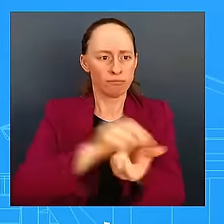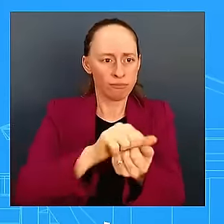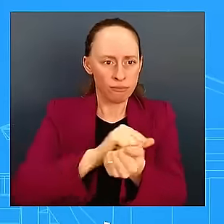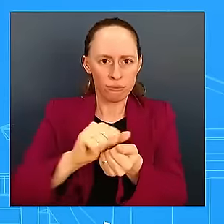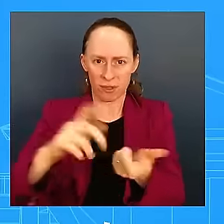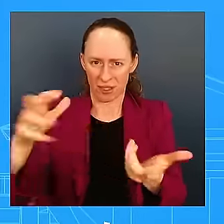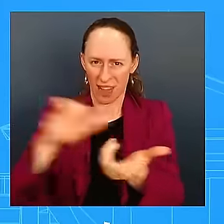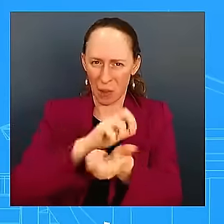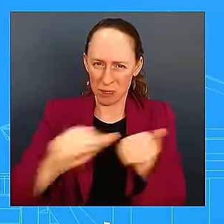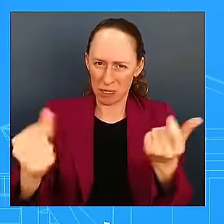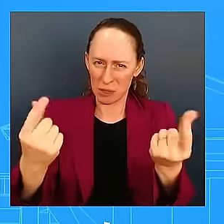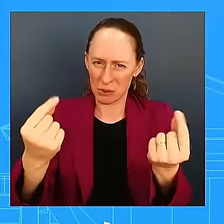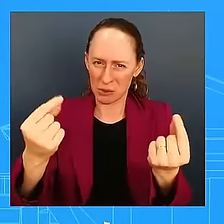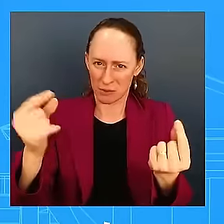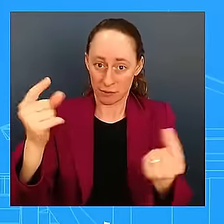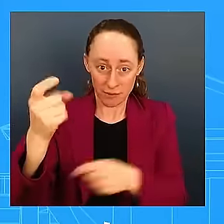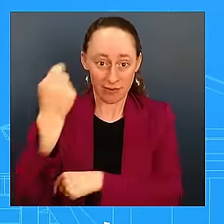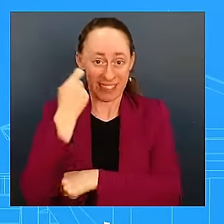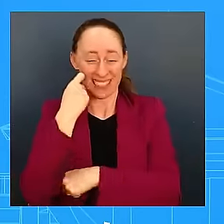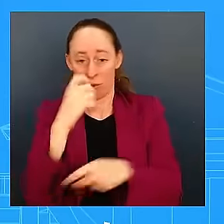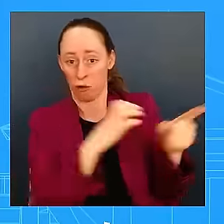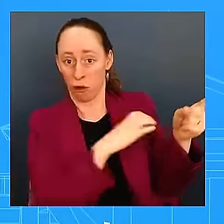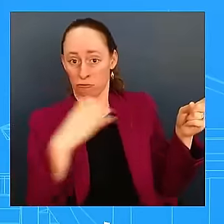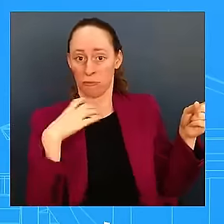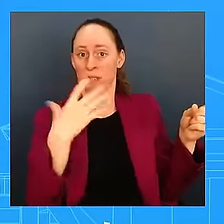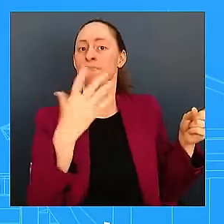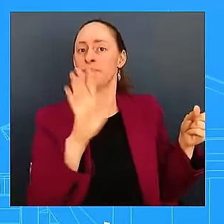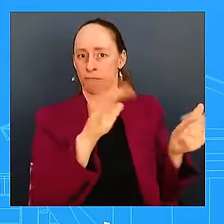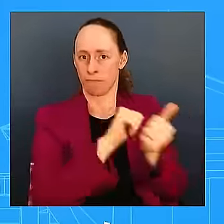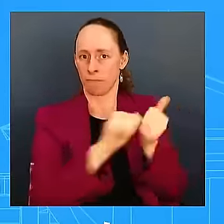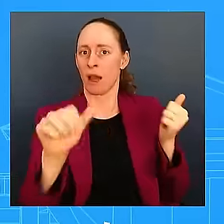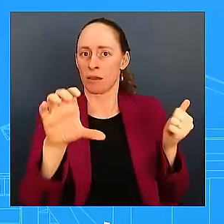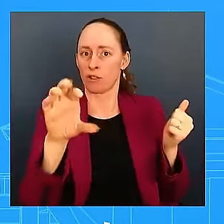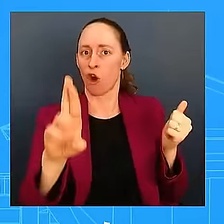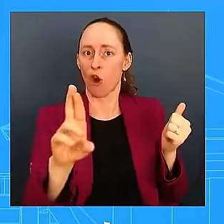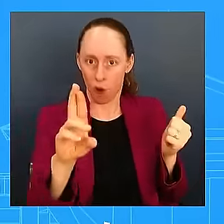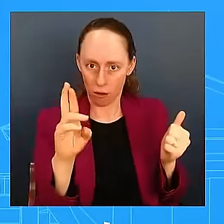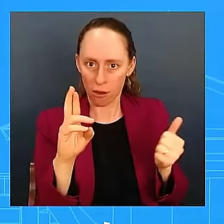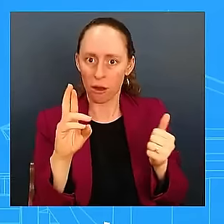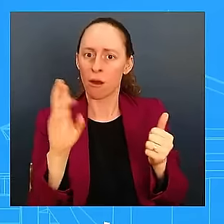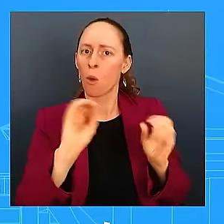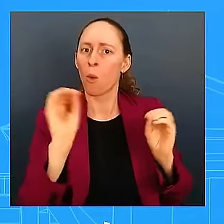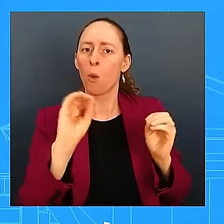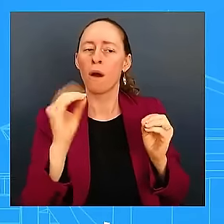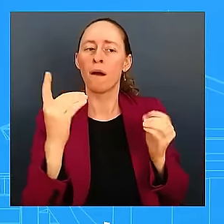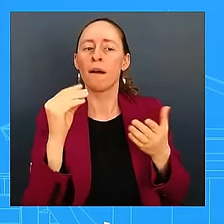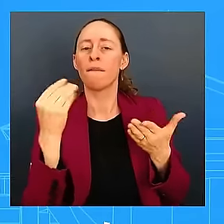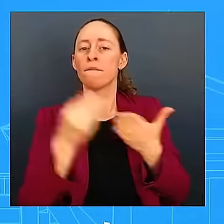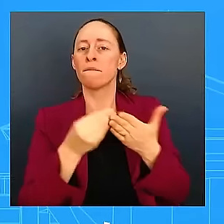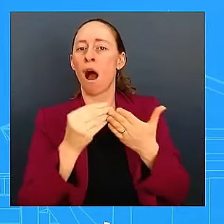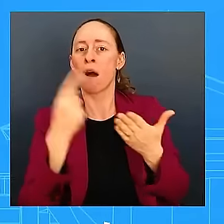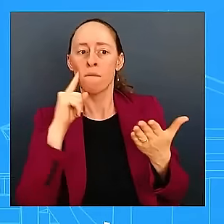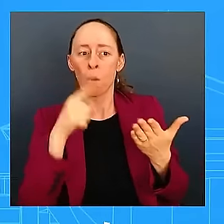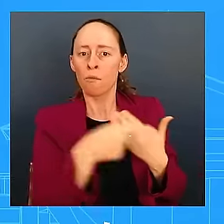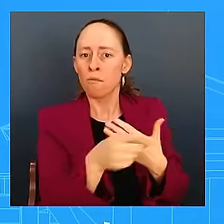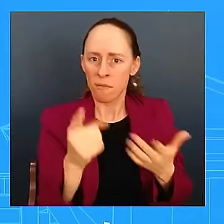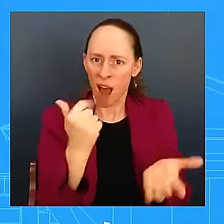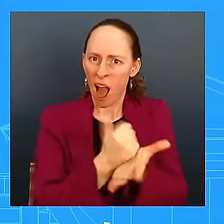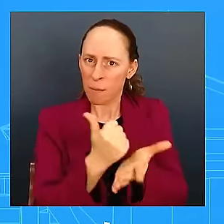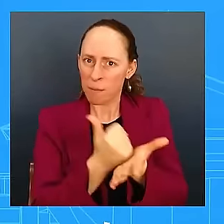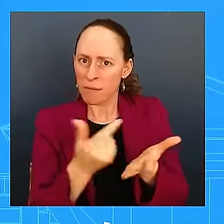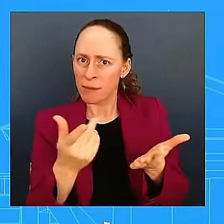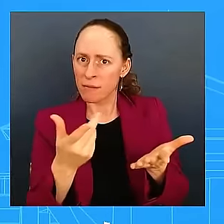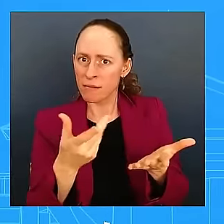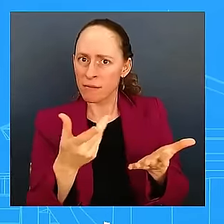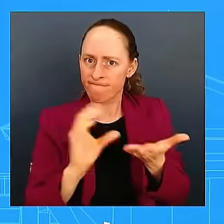Is there any expectation that you're going to have to go back with a supplemental request? MS. Yeah. So we did put a supplemental request in with the